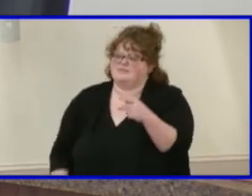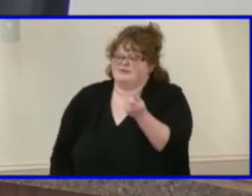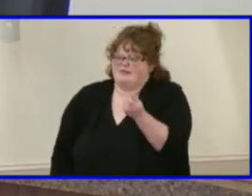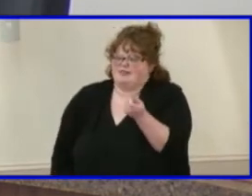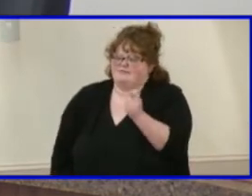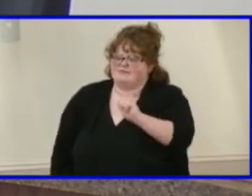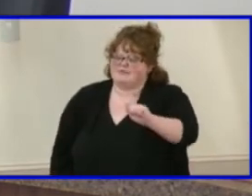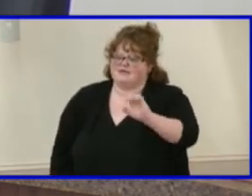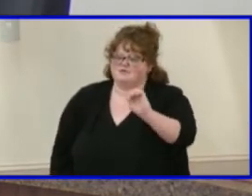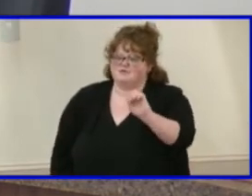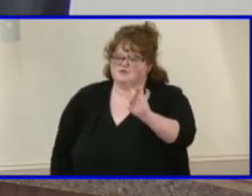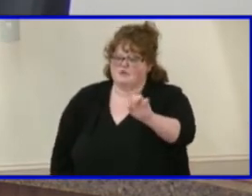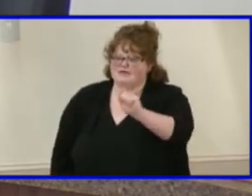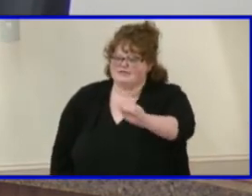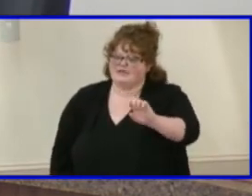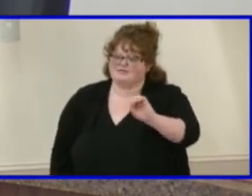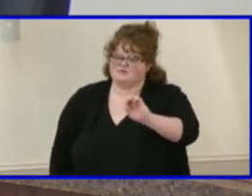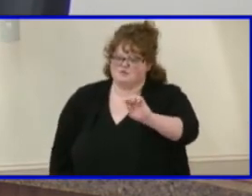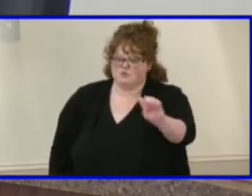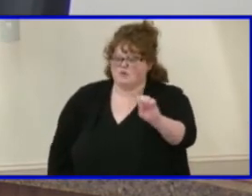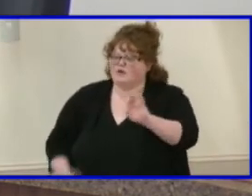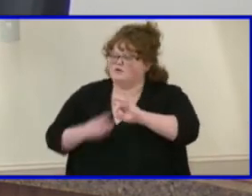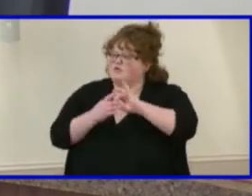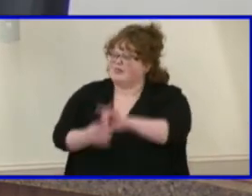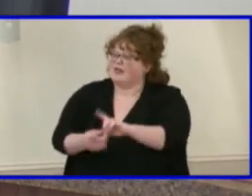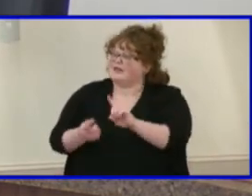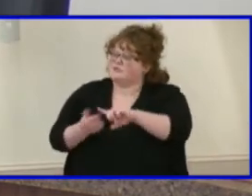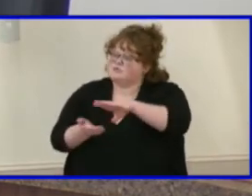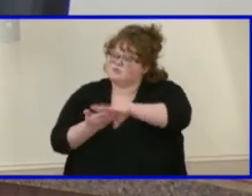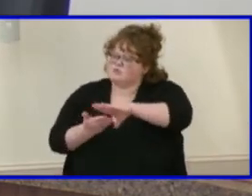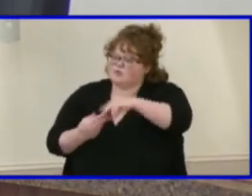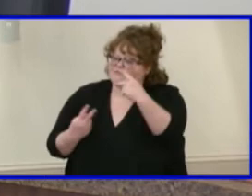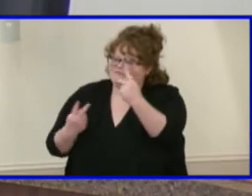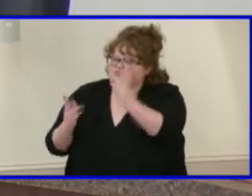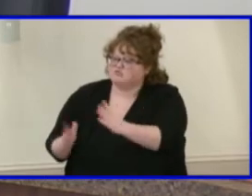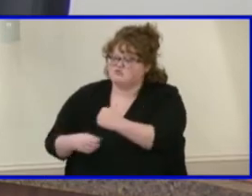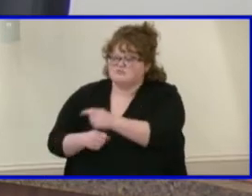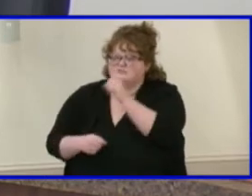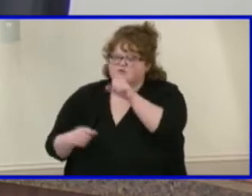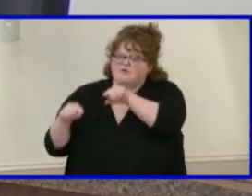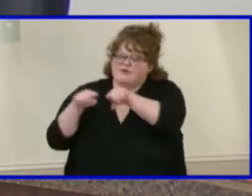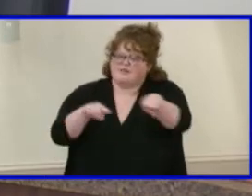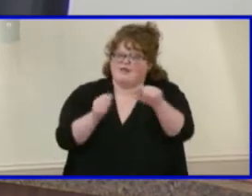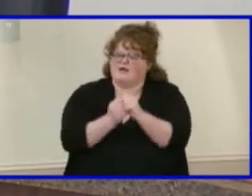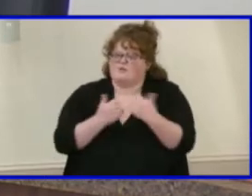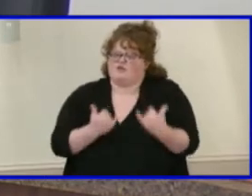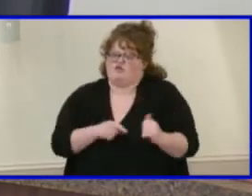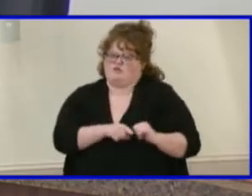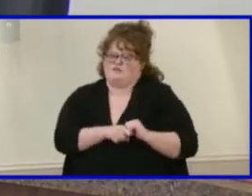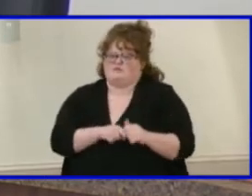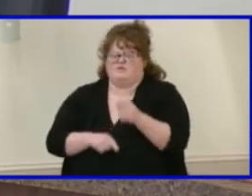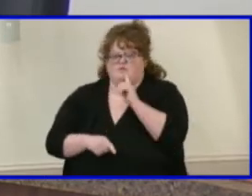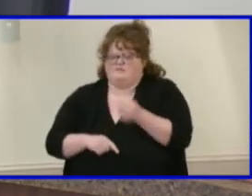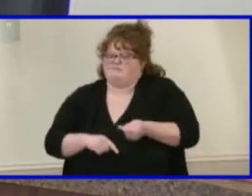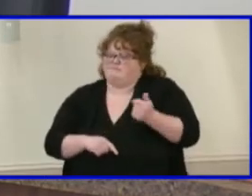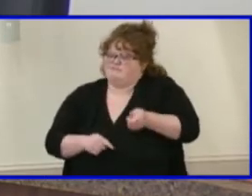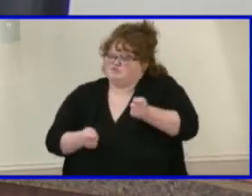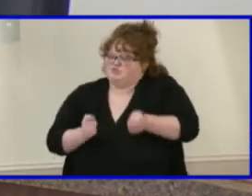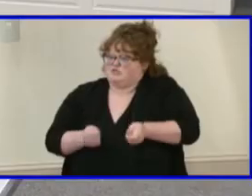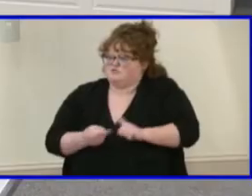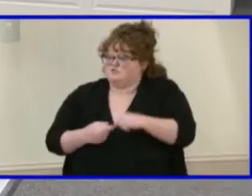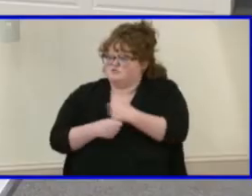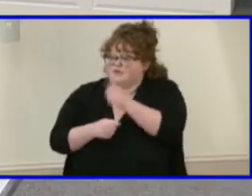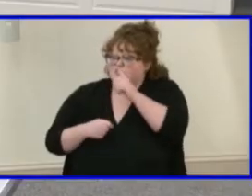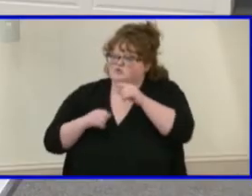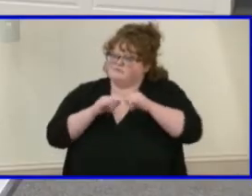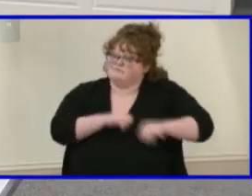school visitors to align with current practice. Minor changes have been made for consistency. Board